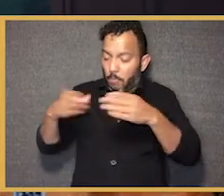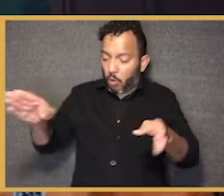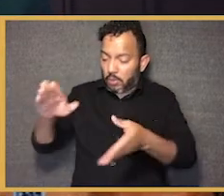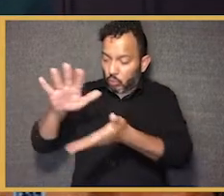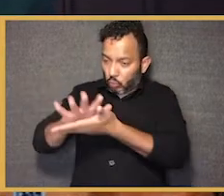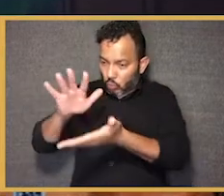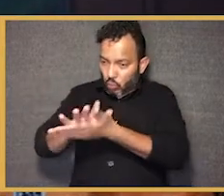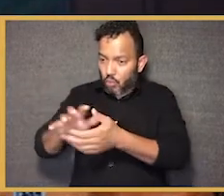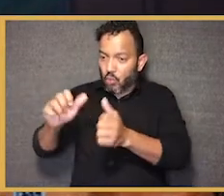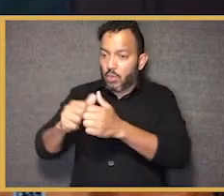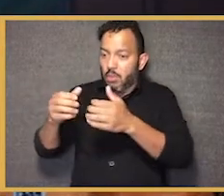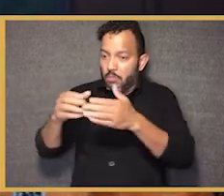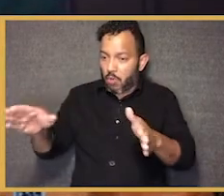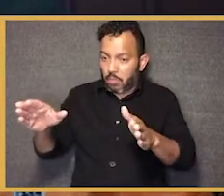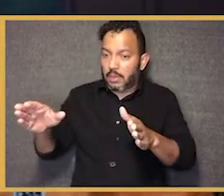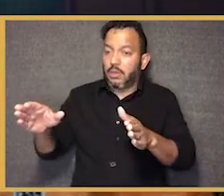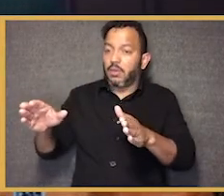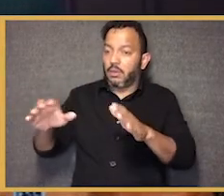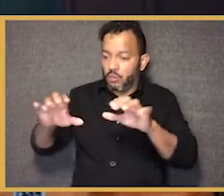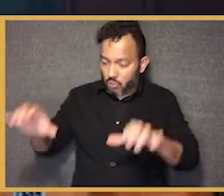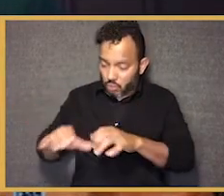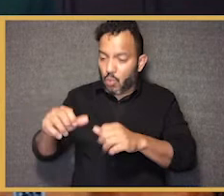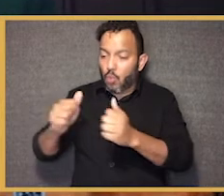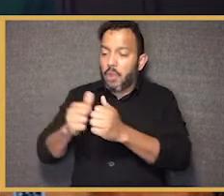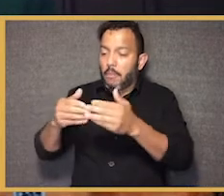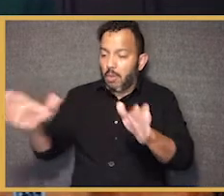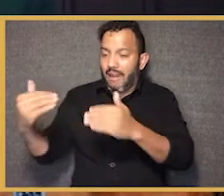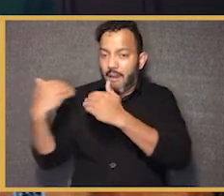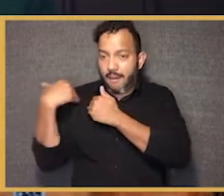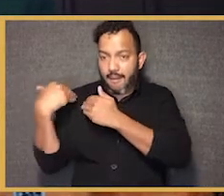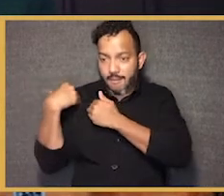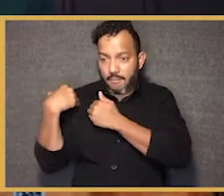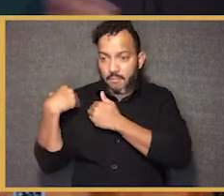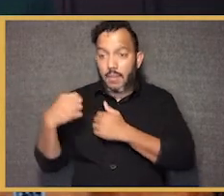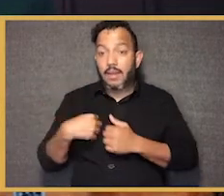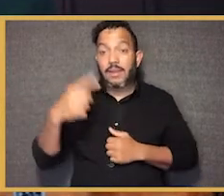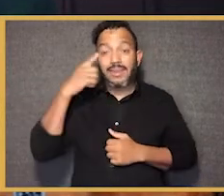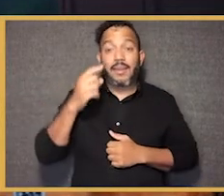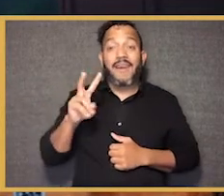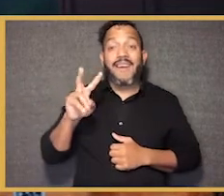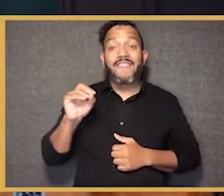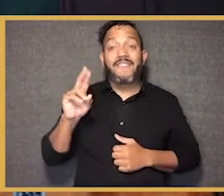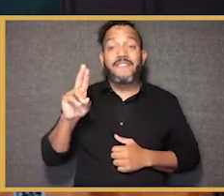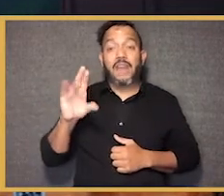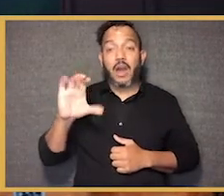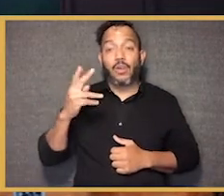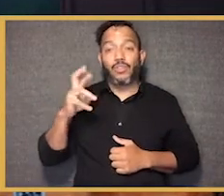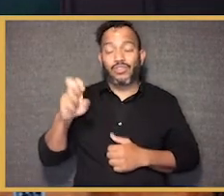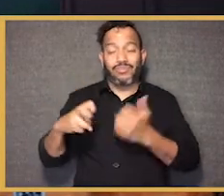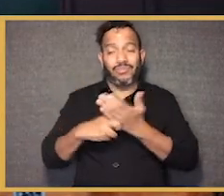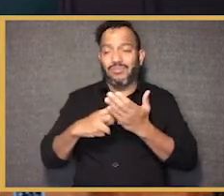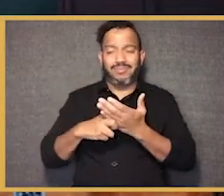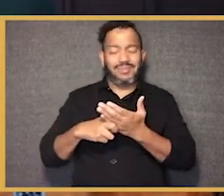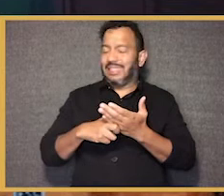schools with public dollars with public accountability? Right. So I think vouchers are a distraction.